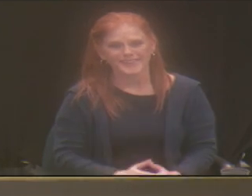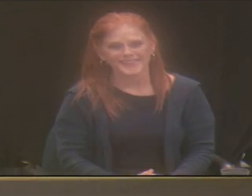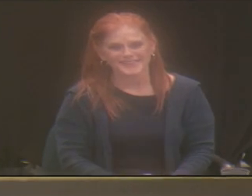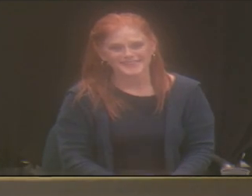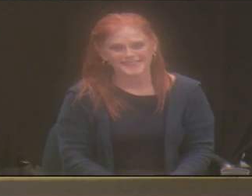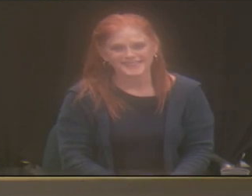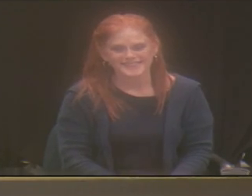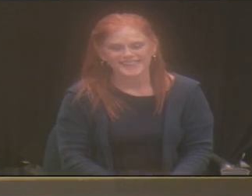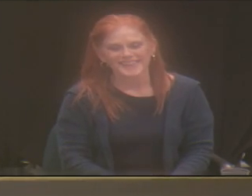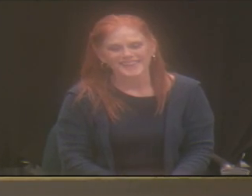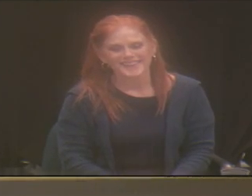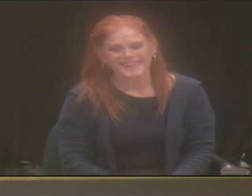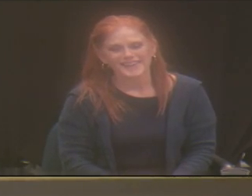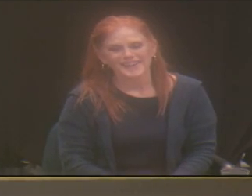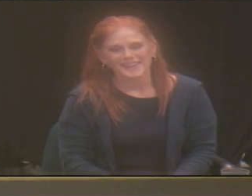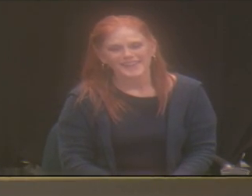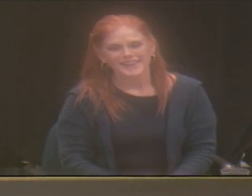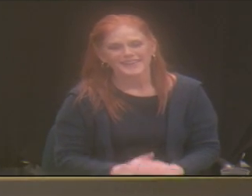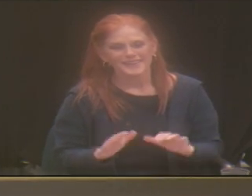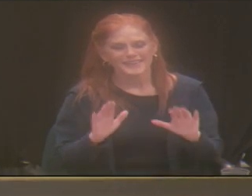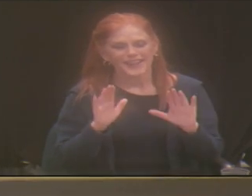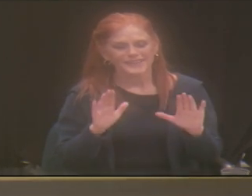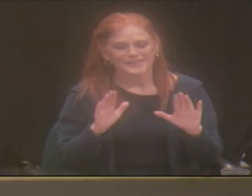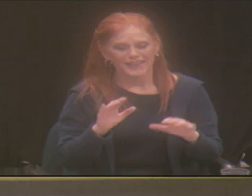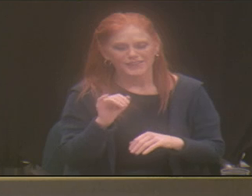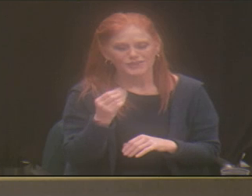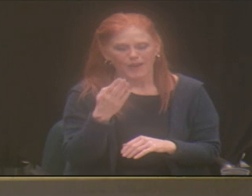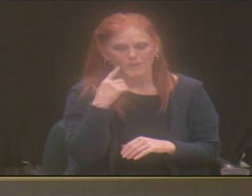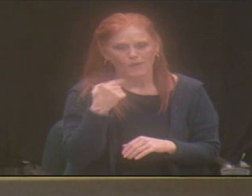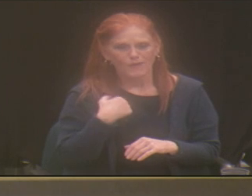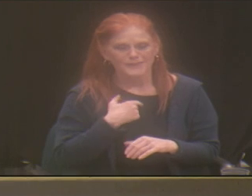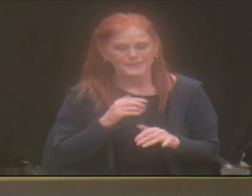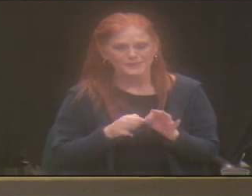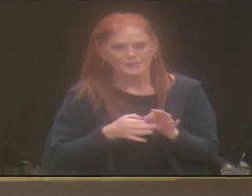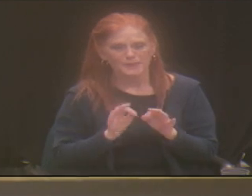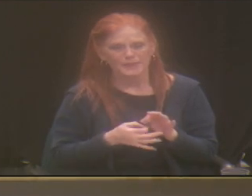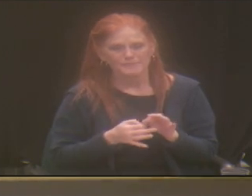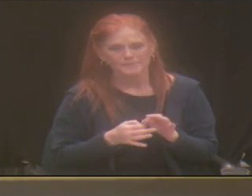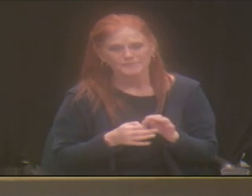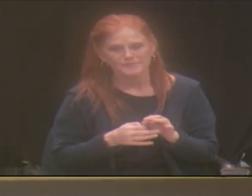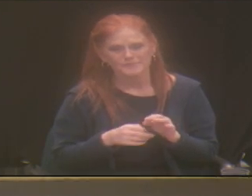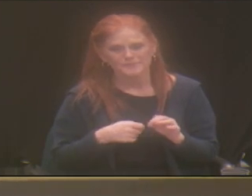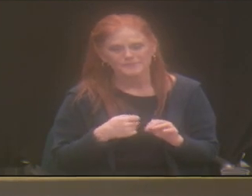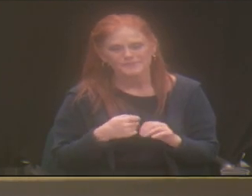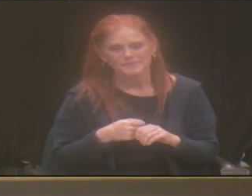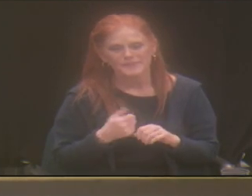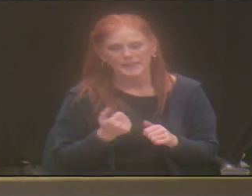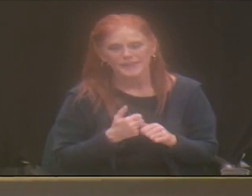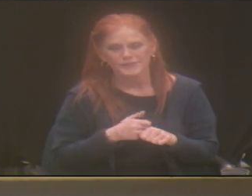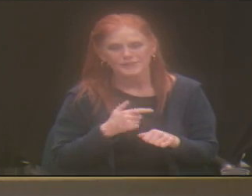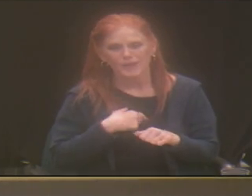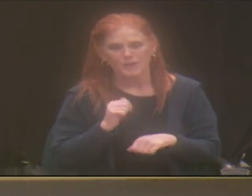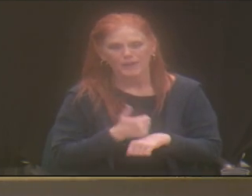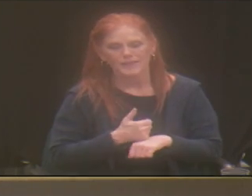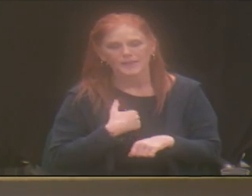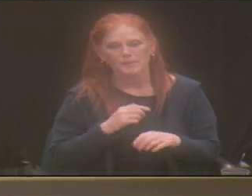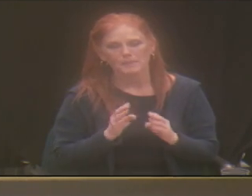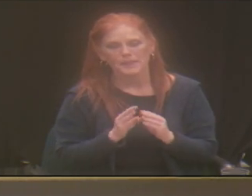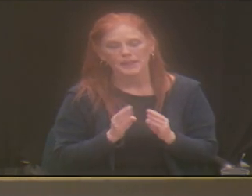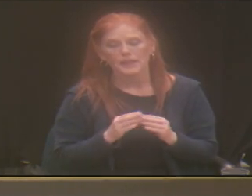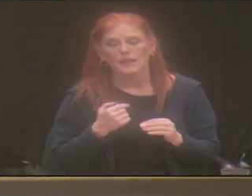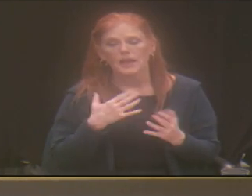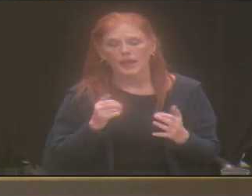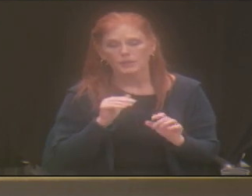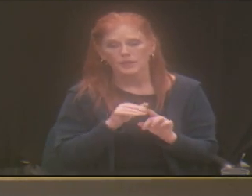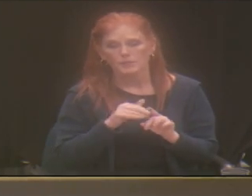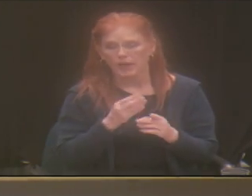who does an outstanding job for us every time we broadcast. I do want to